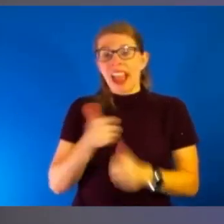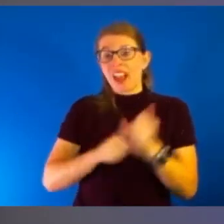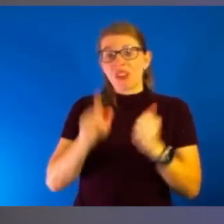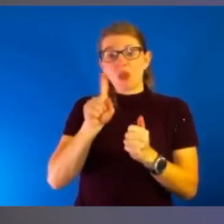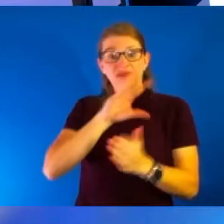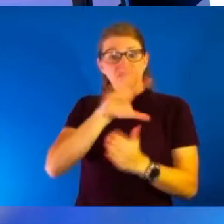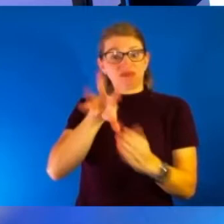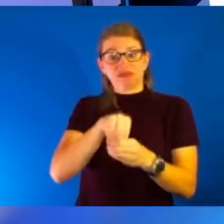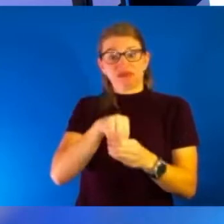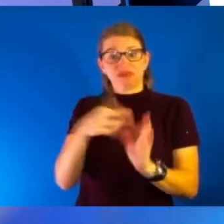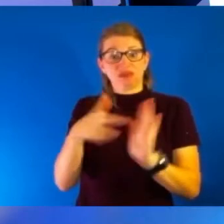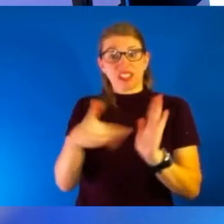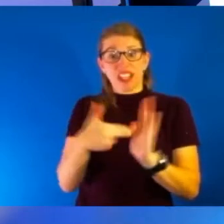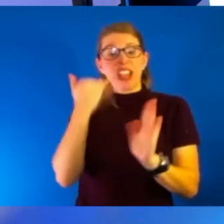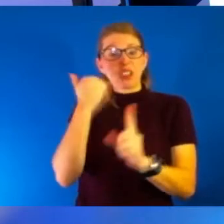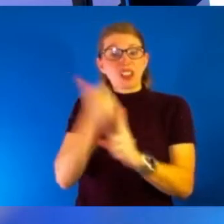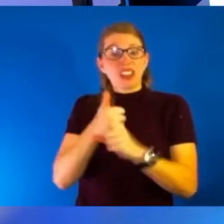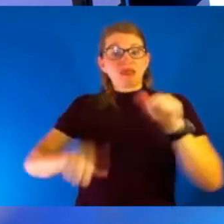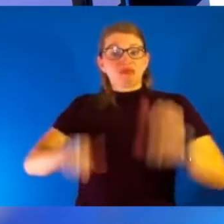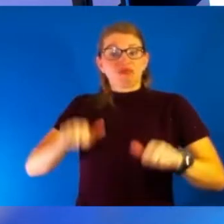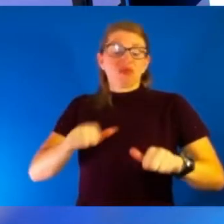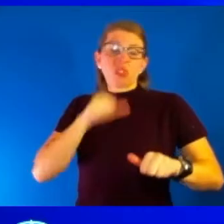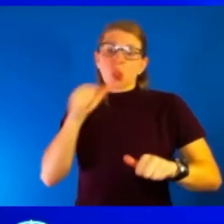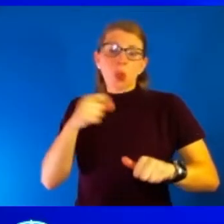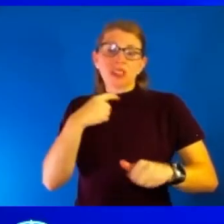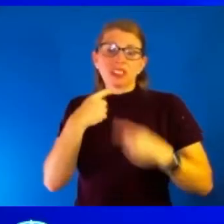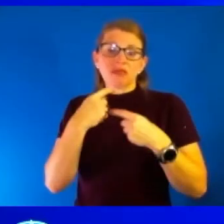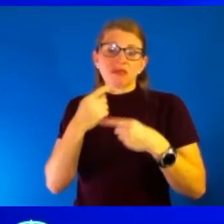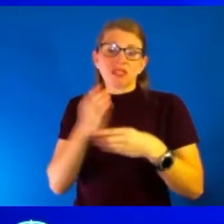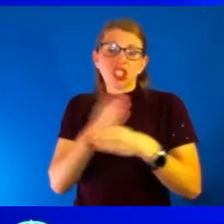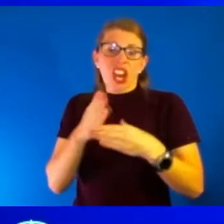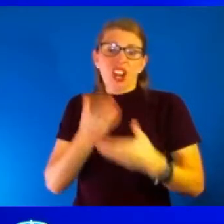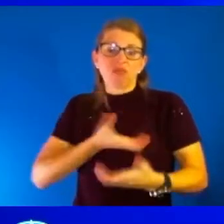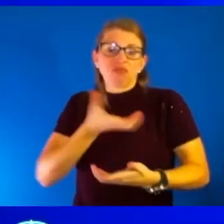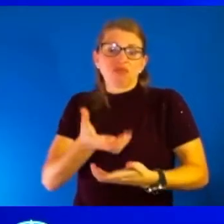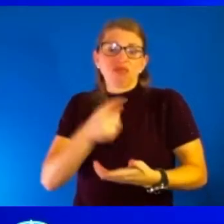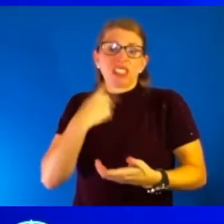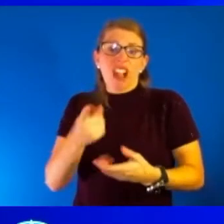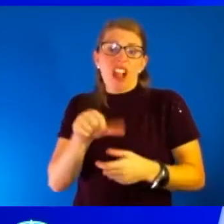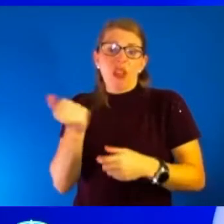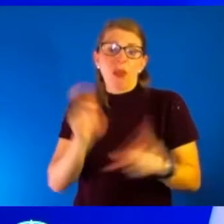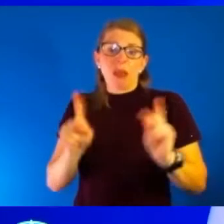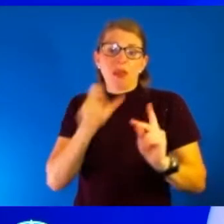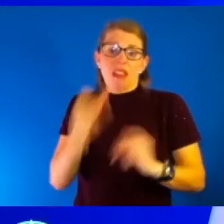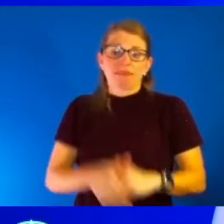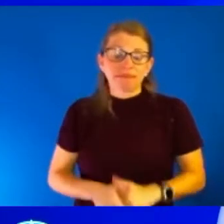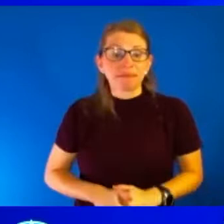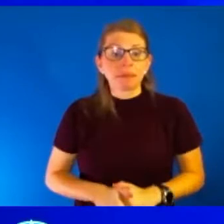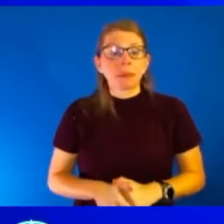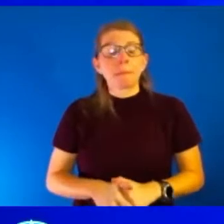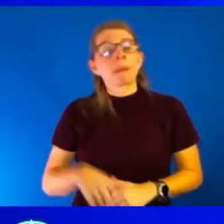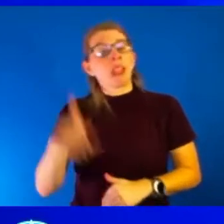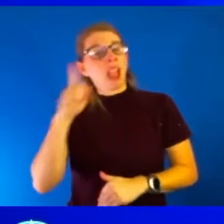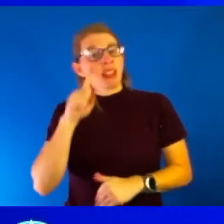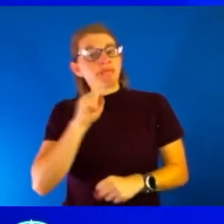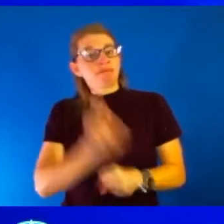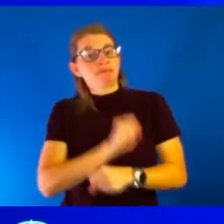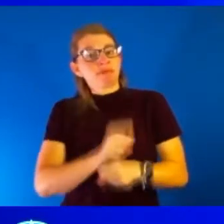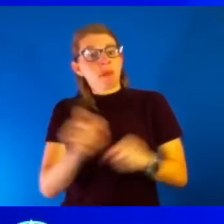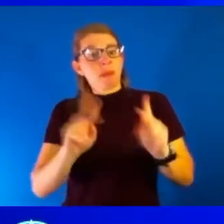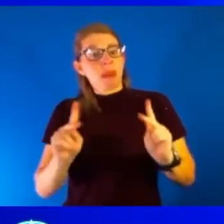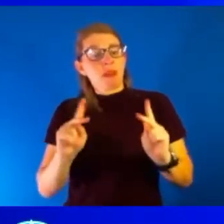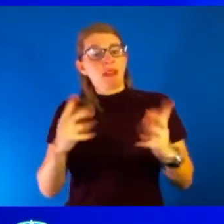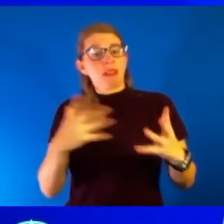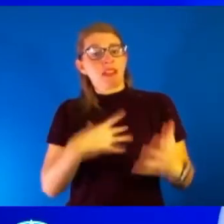don't share. Yeah. I would say, and I think the reality of it is, is that a lot of people have, um, said that they like to do their own